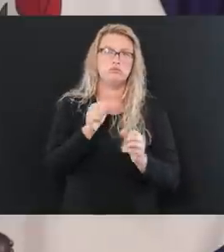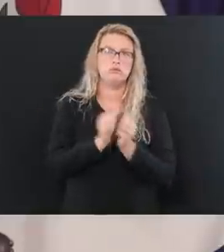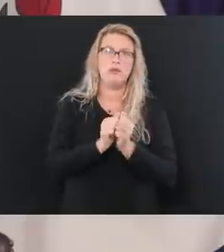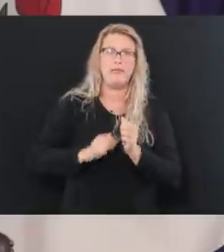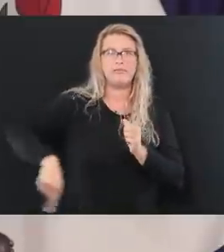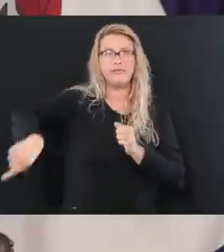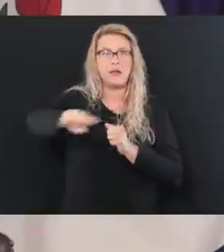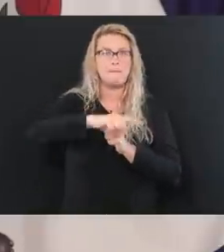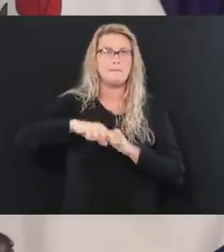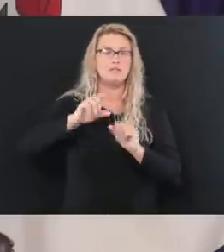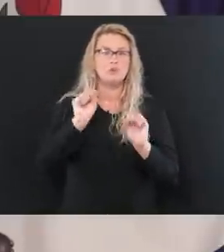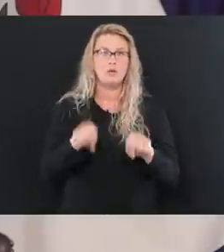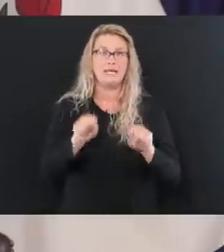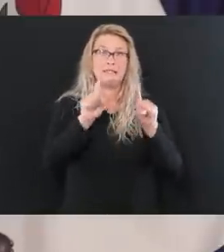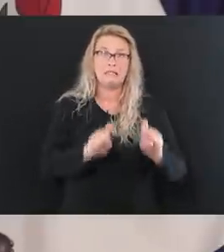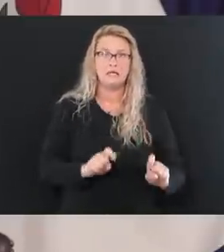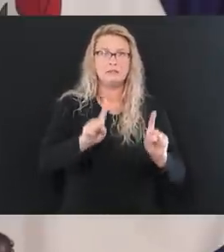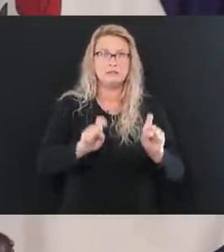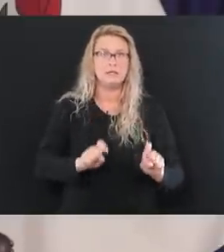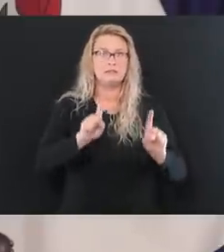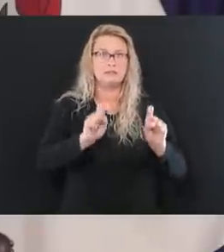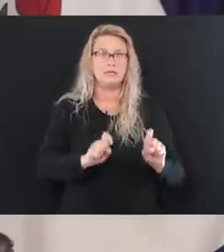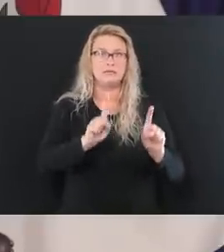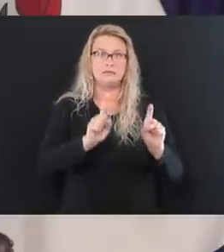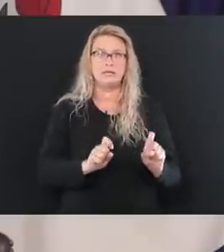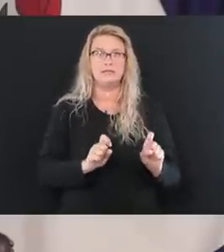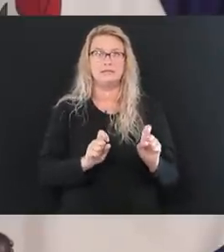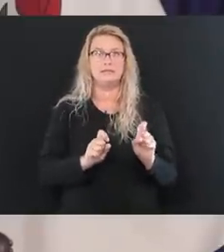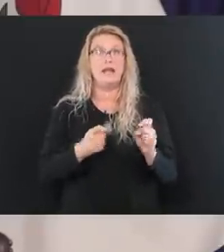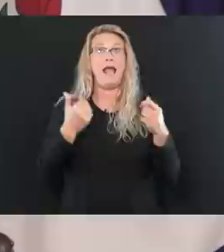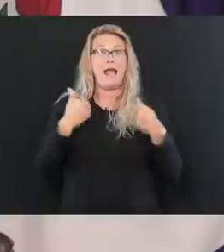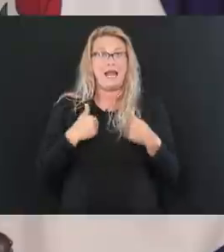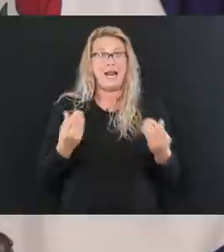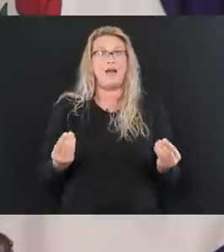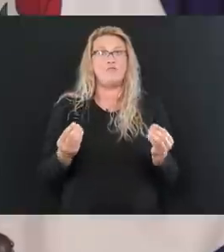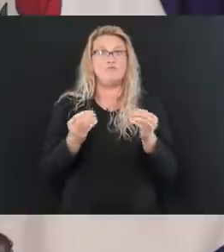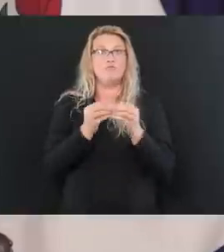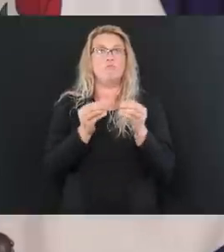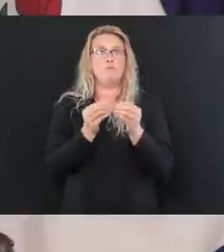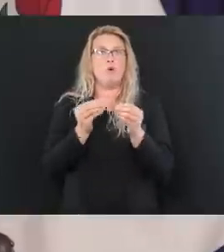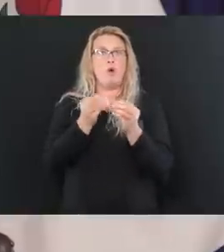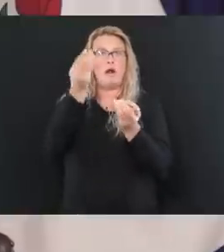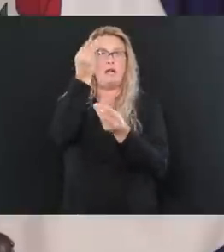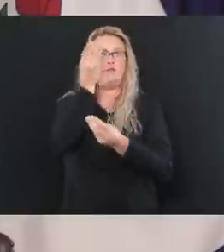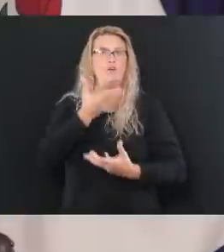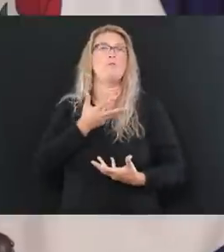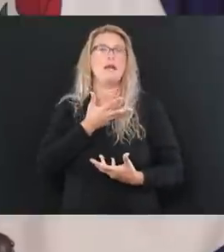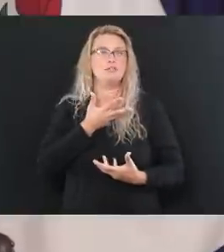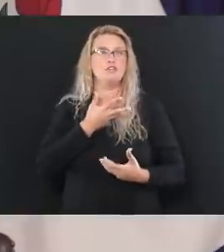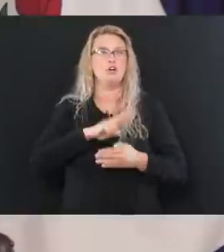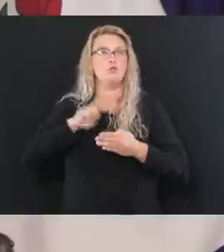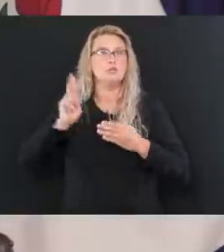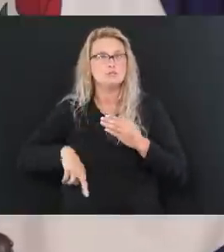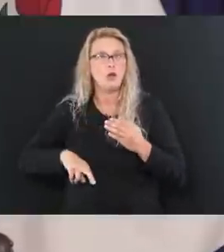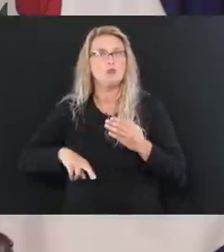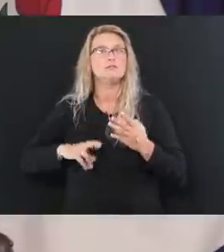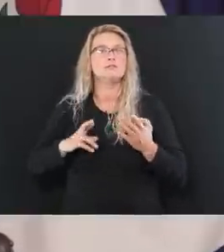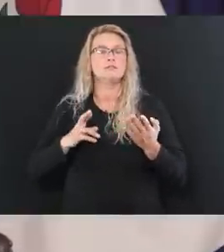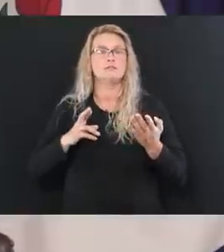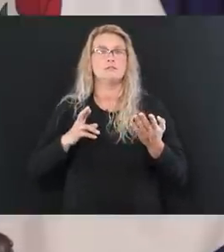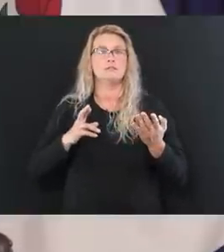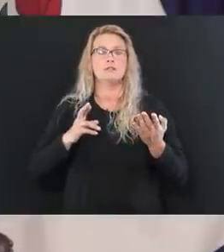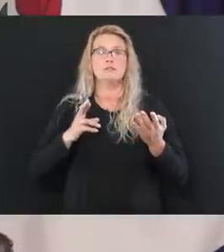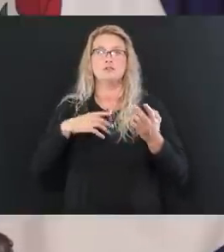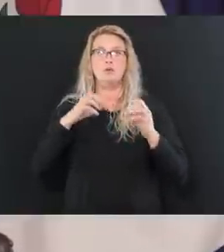and keep testing, and hopefully we're going to end up with some really good, good results that are going to be able to, you know, send us